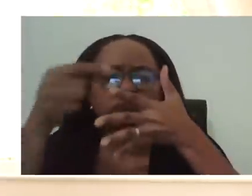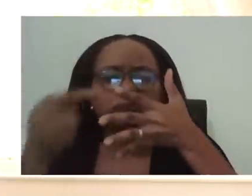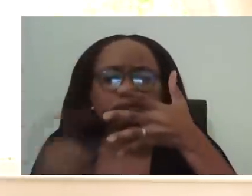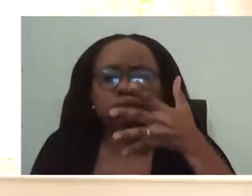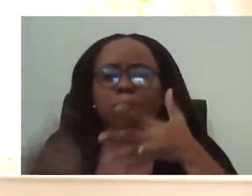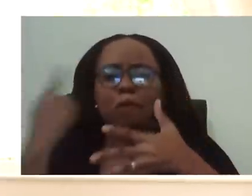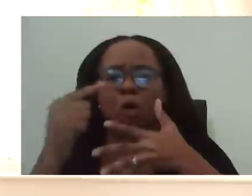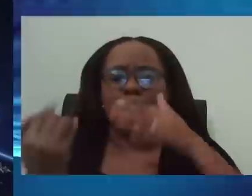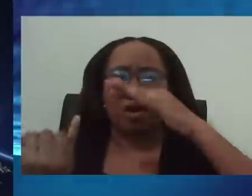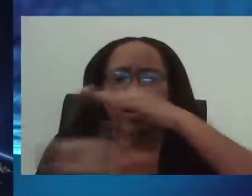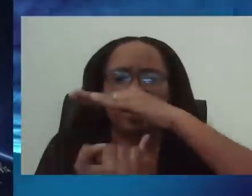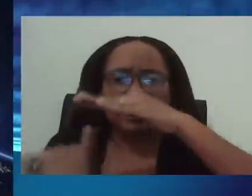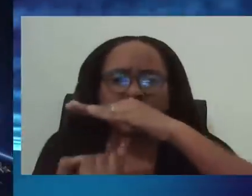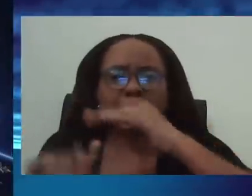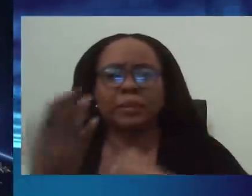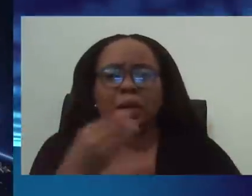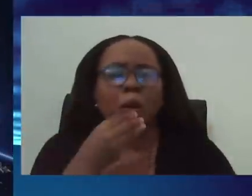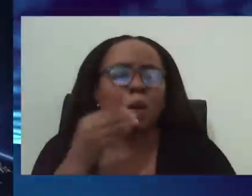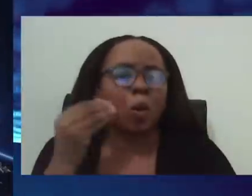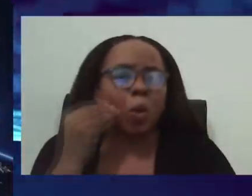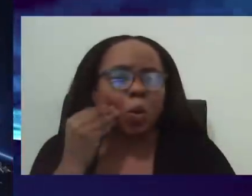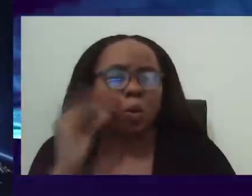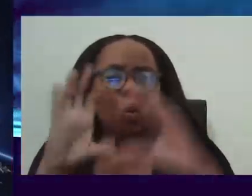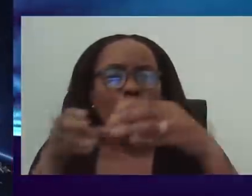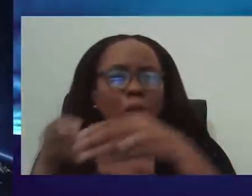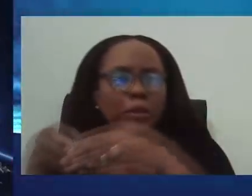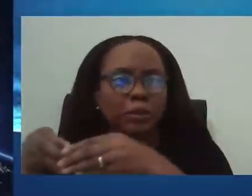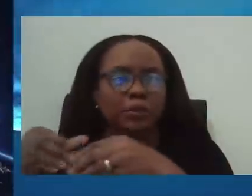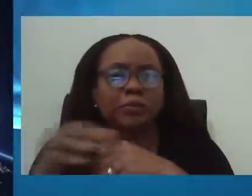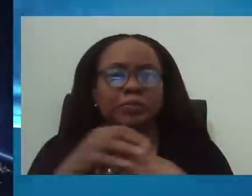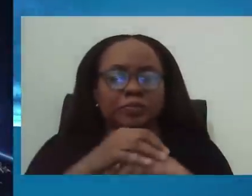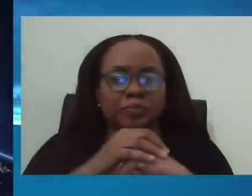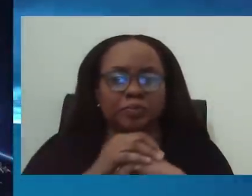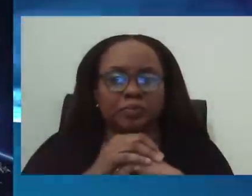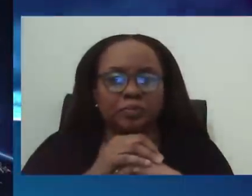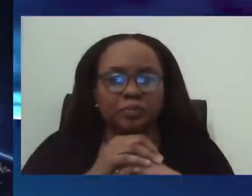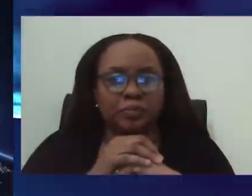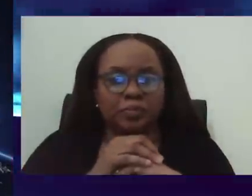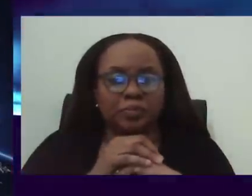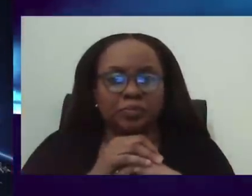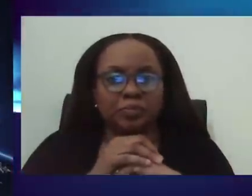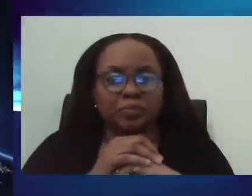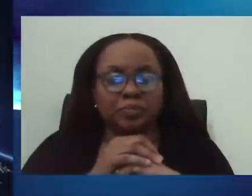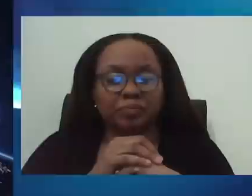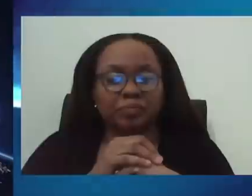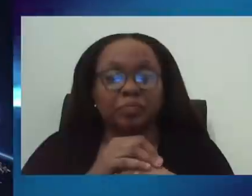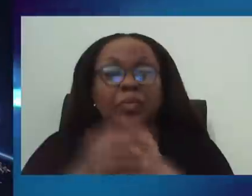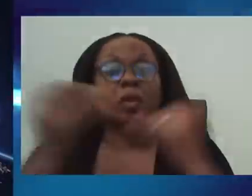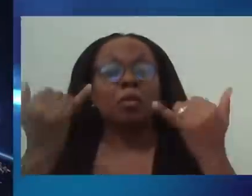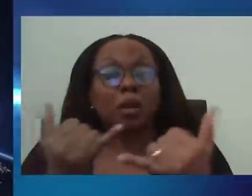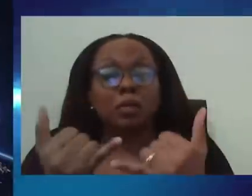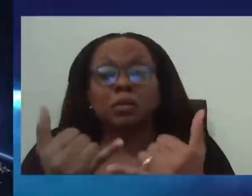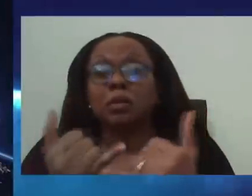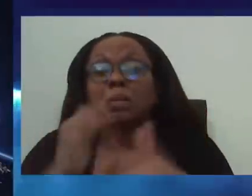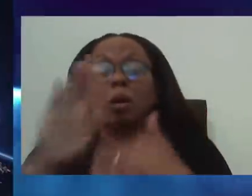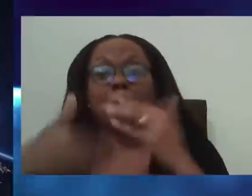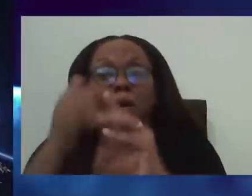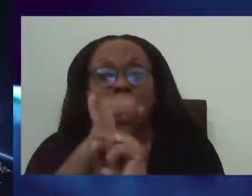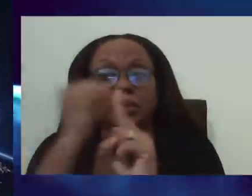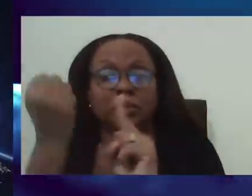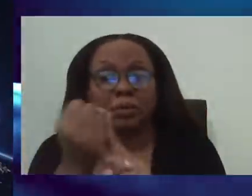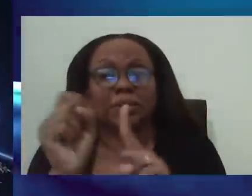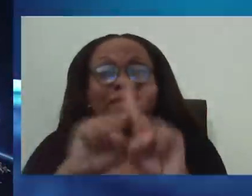So right now, the home quarantine program is being handled on a case-by-case basis. And the reason for that is